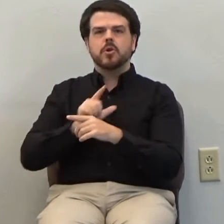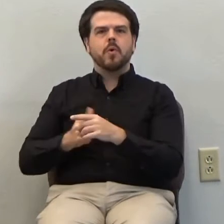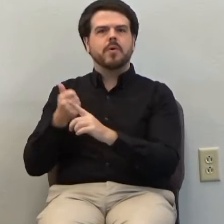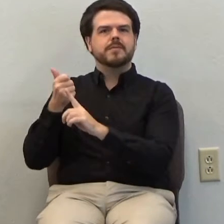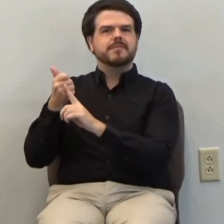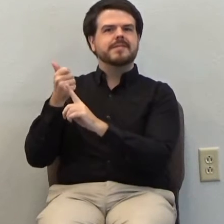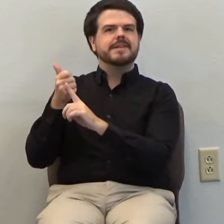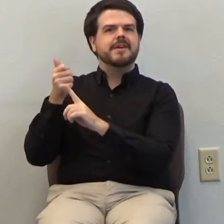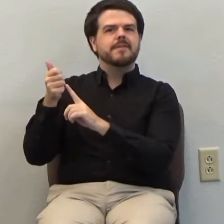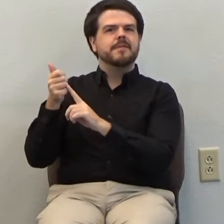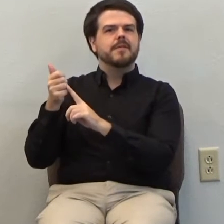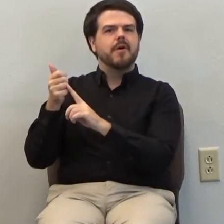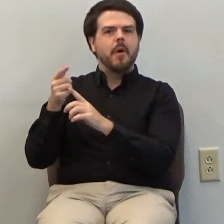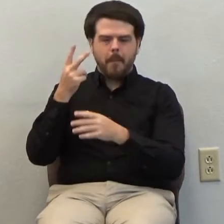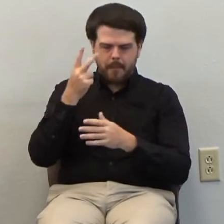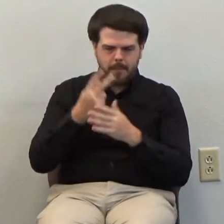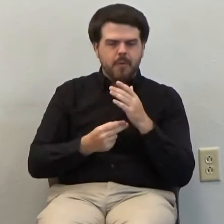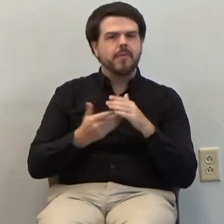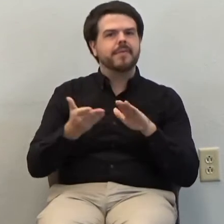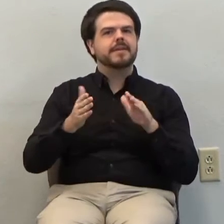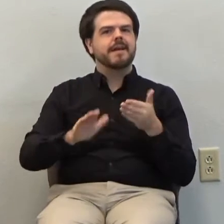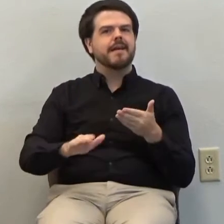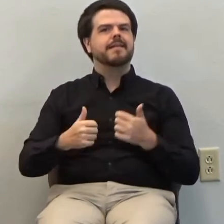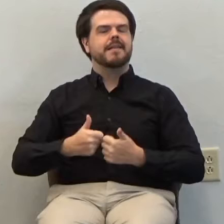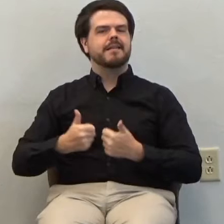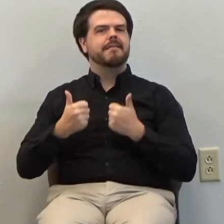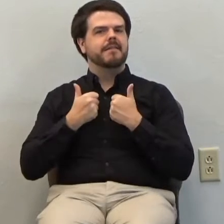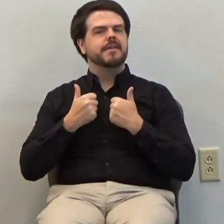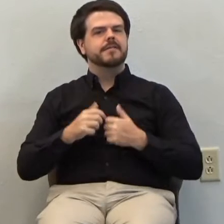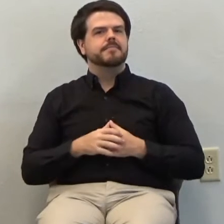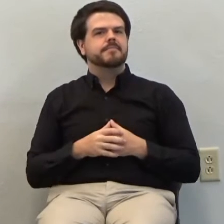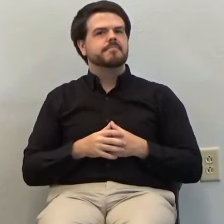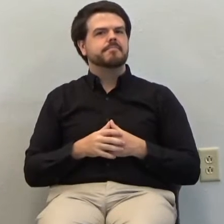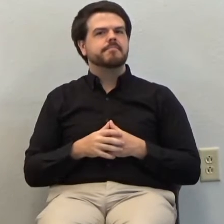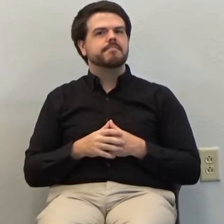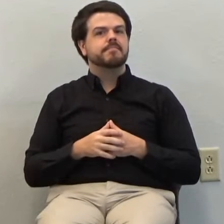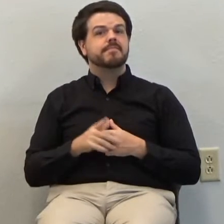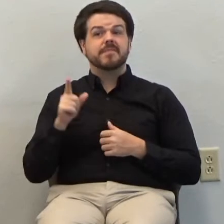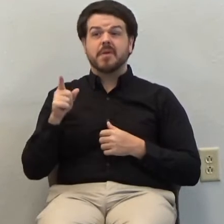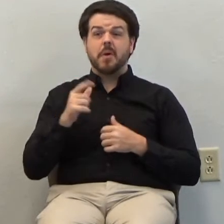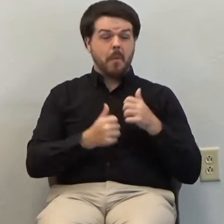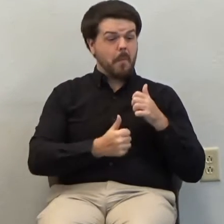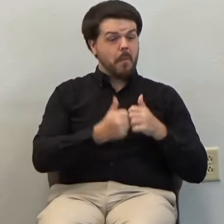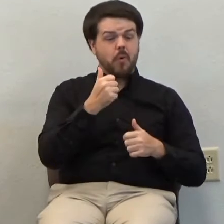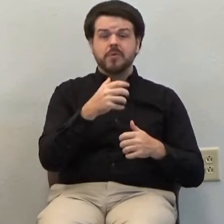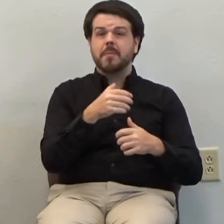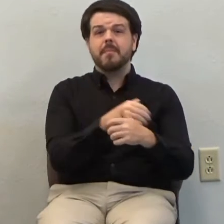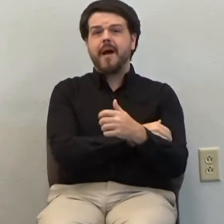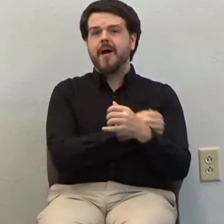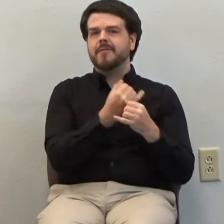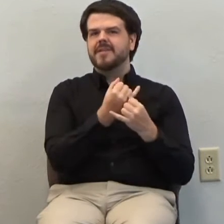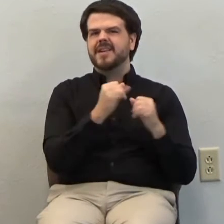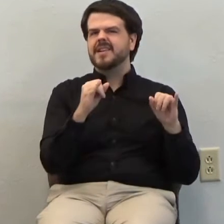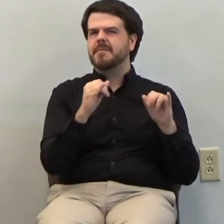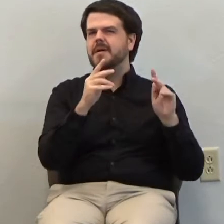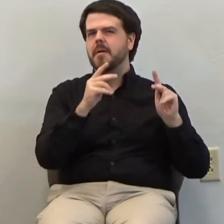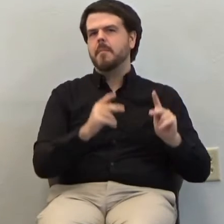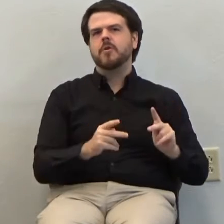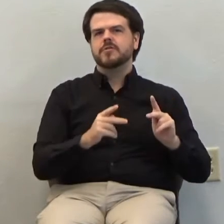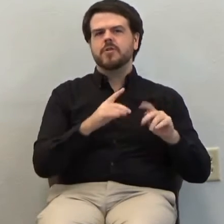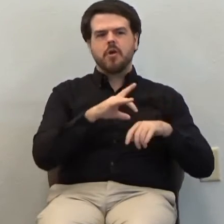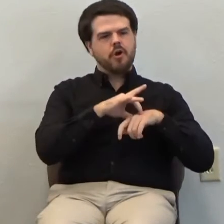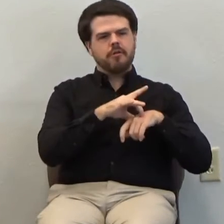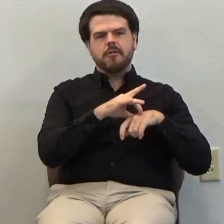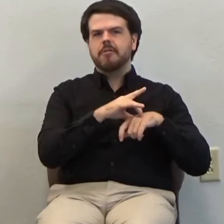the living. And even the most powerful and independent people on earth